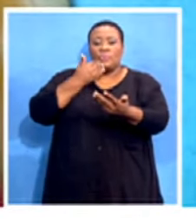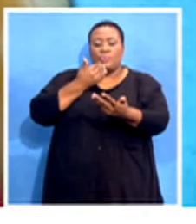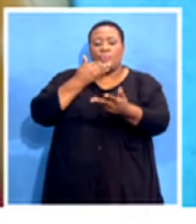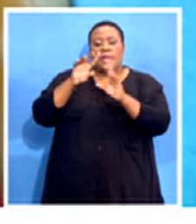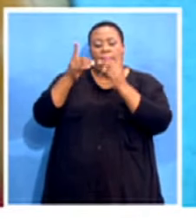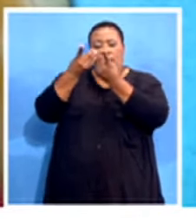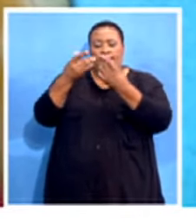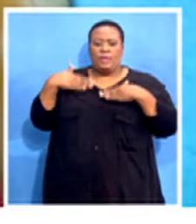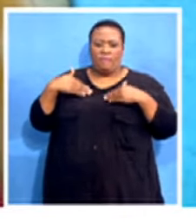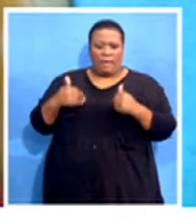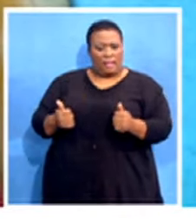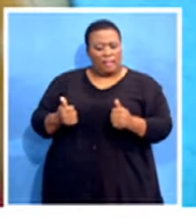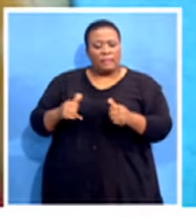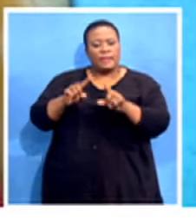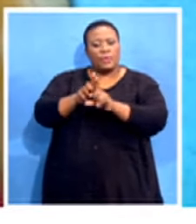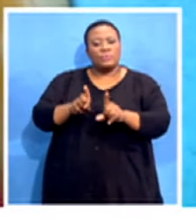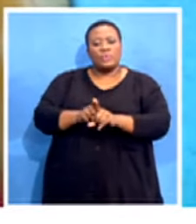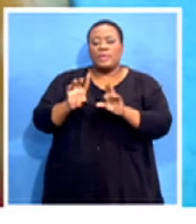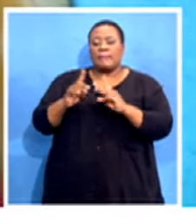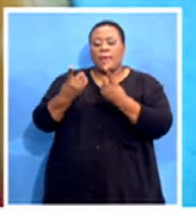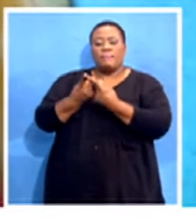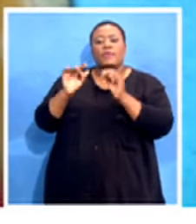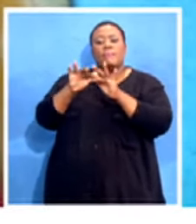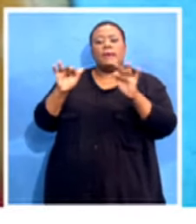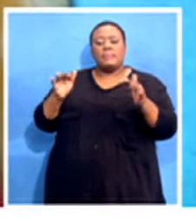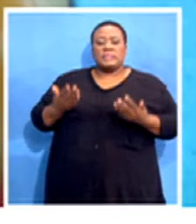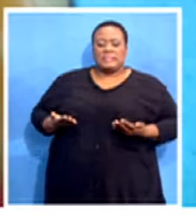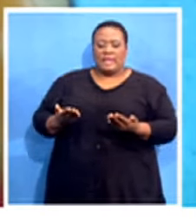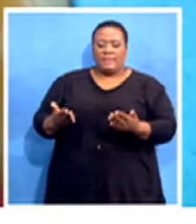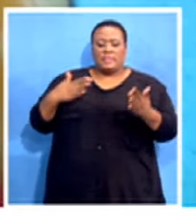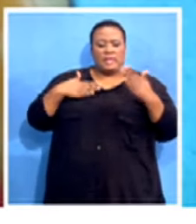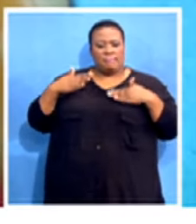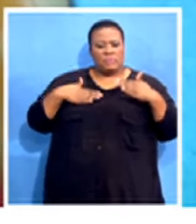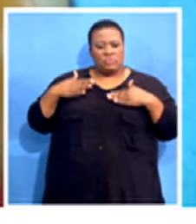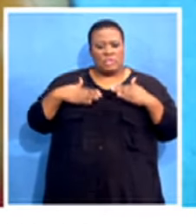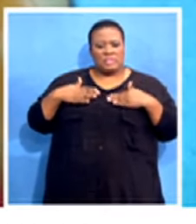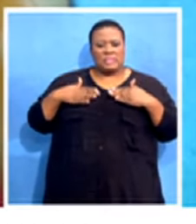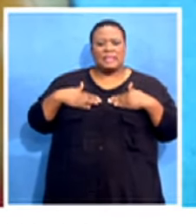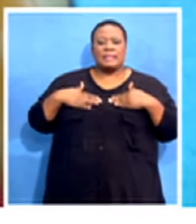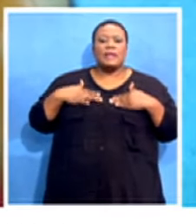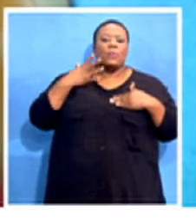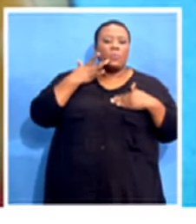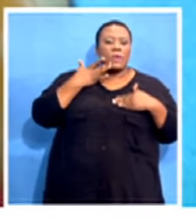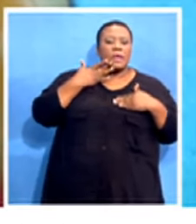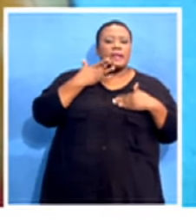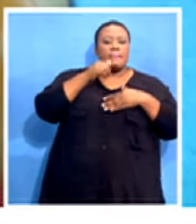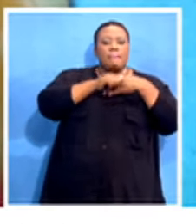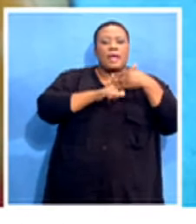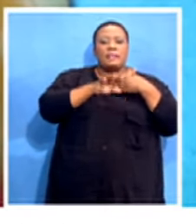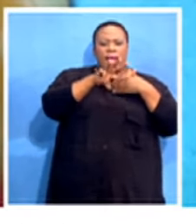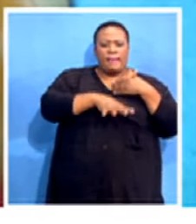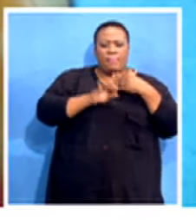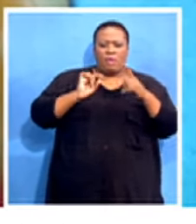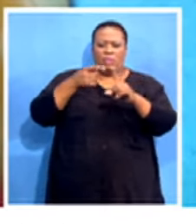the Department of Health, as well as the Department of Public Service and Administration since April. And in May, we tabled